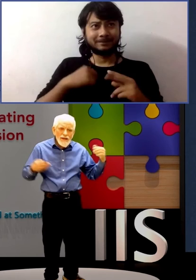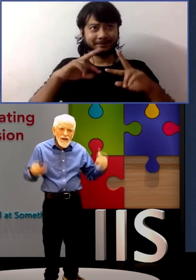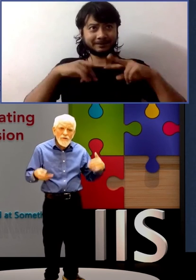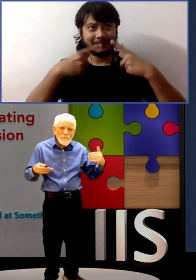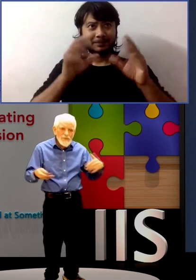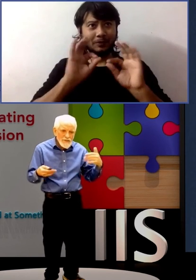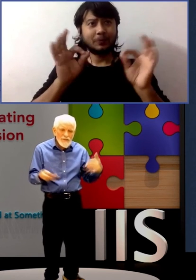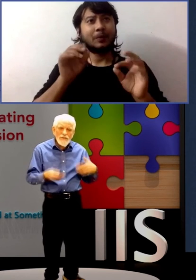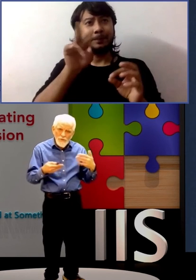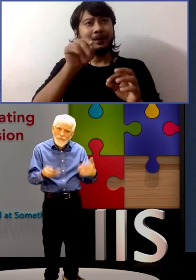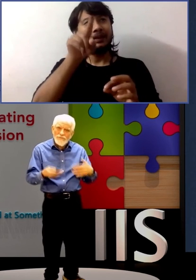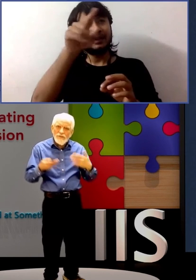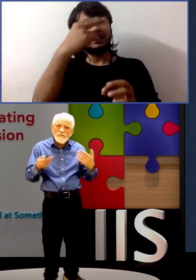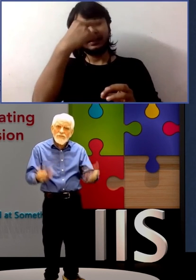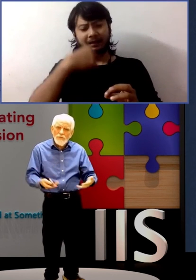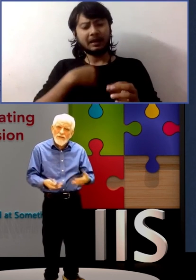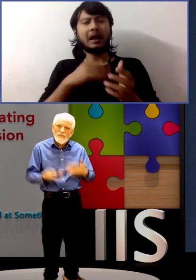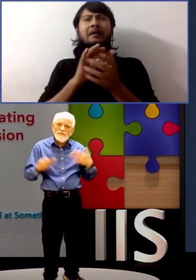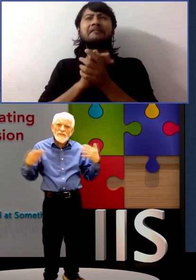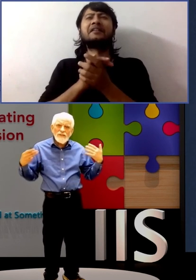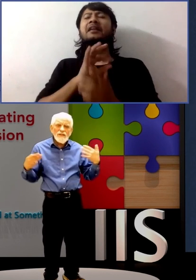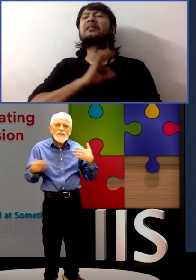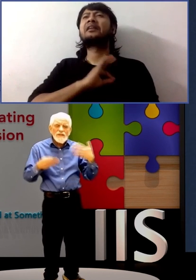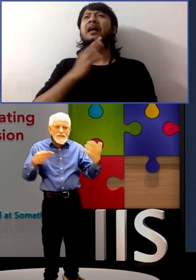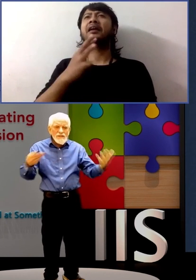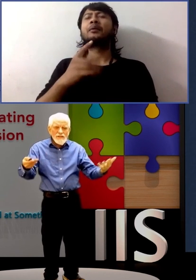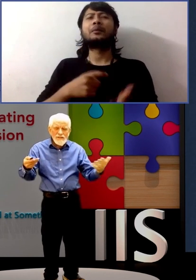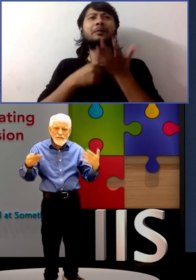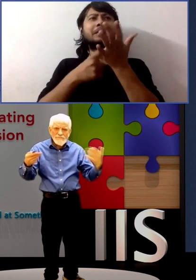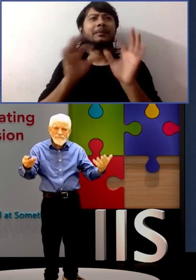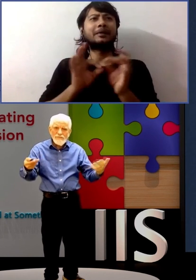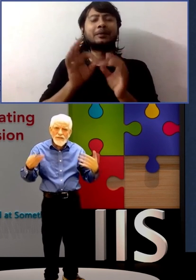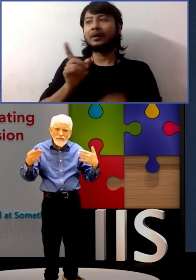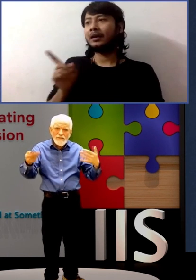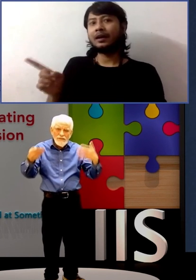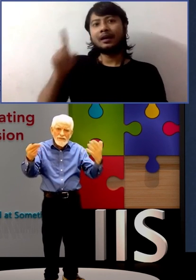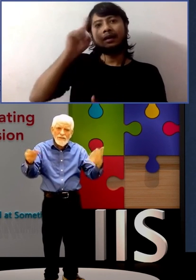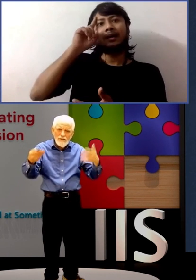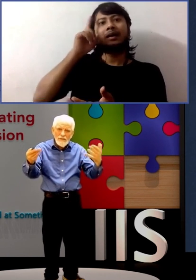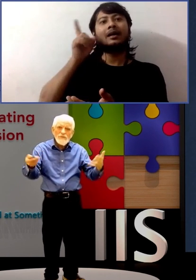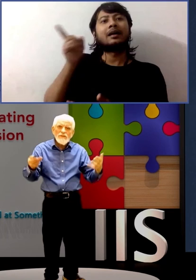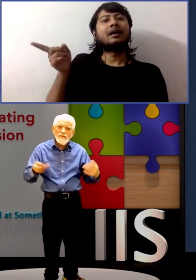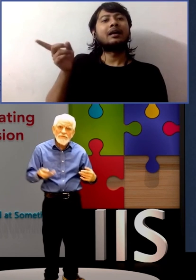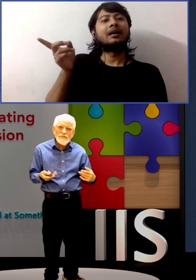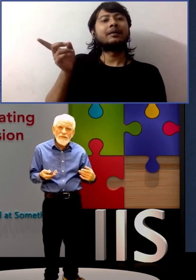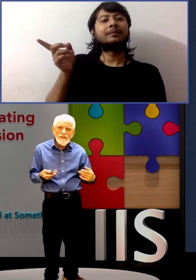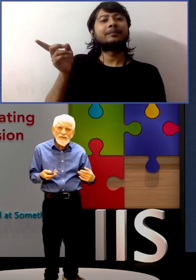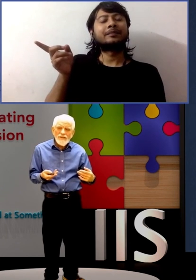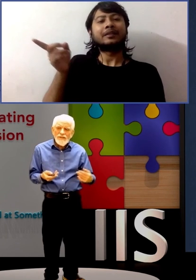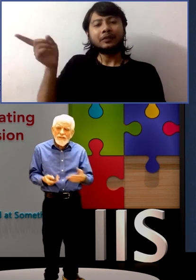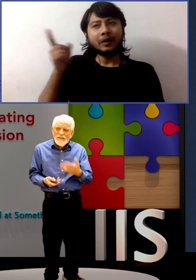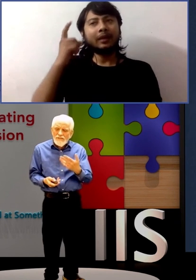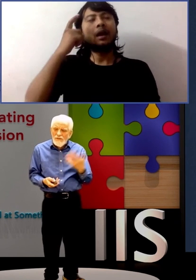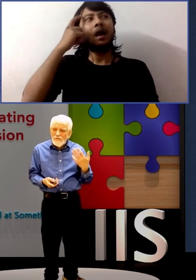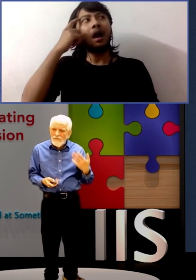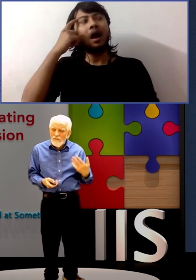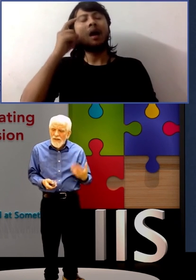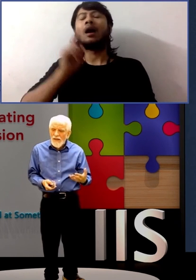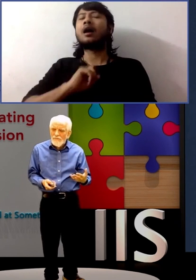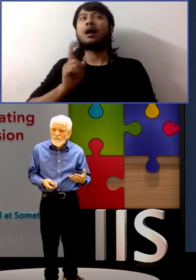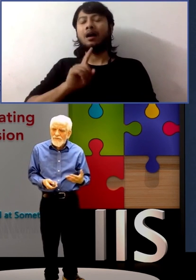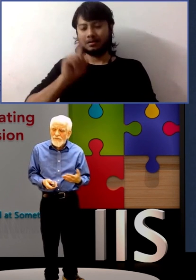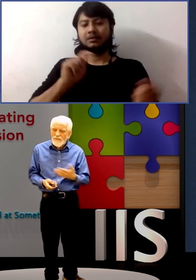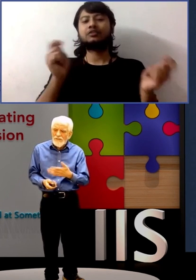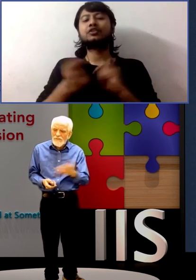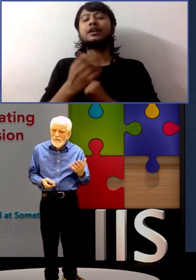And I'll be thoughtful and responsive and communicative. So, we